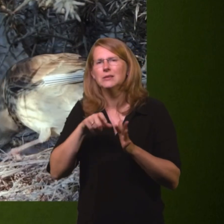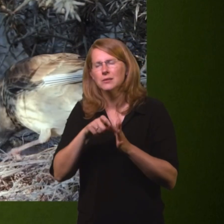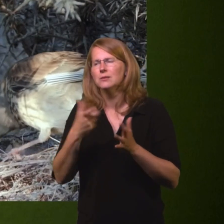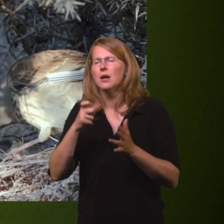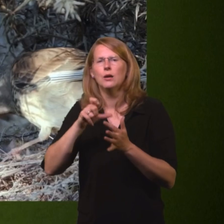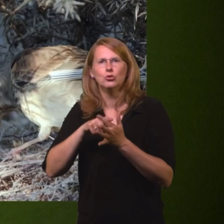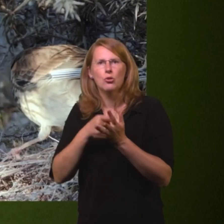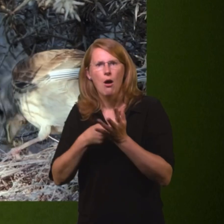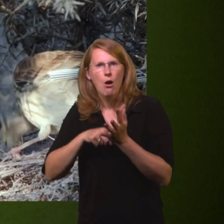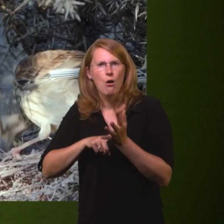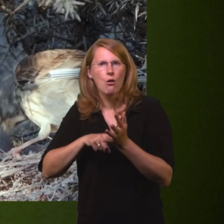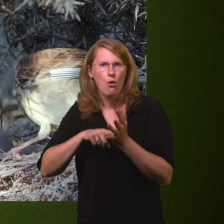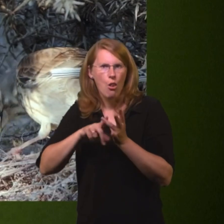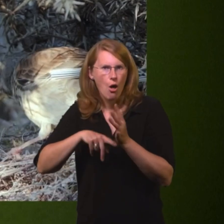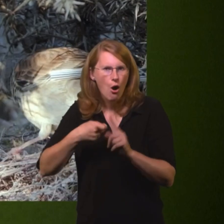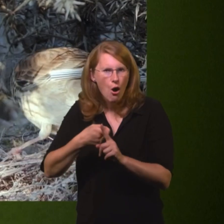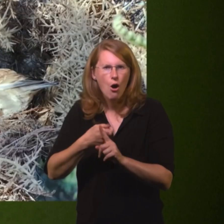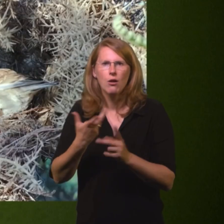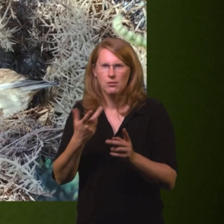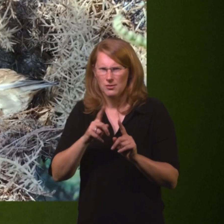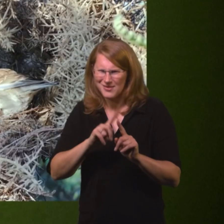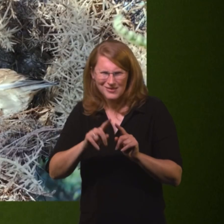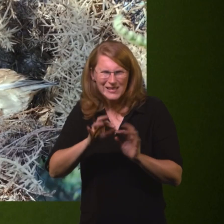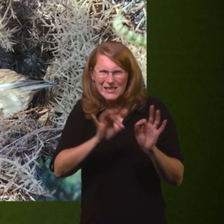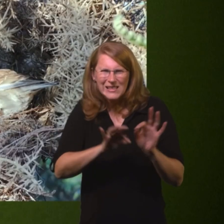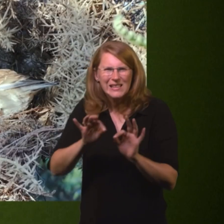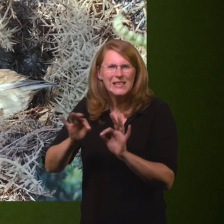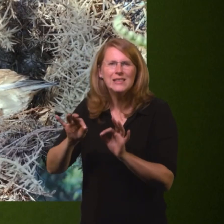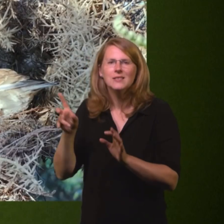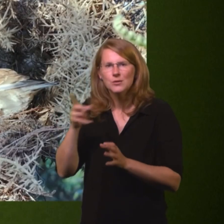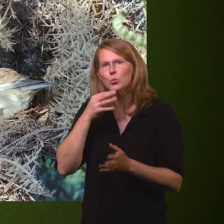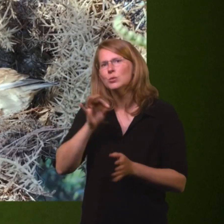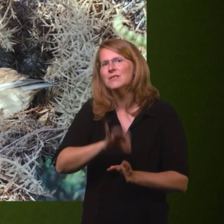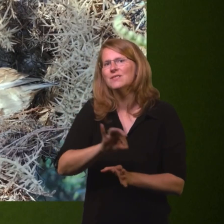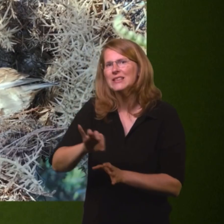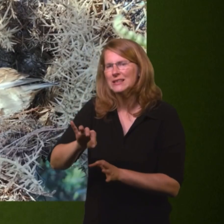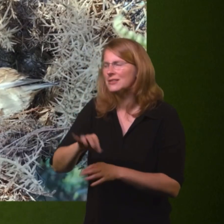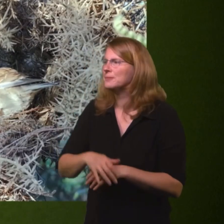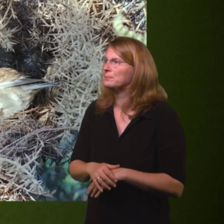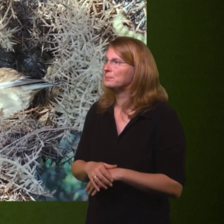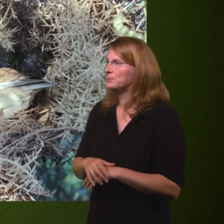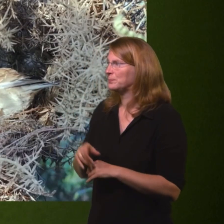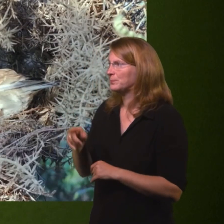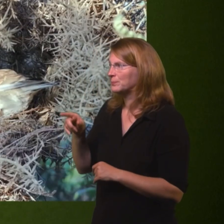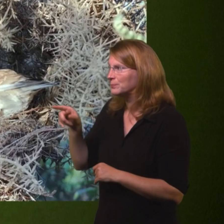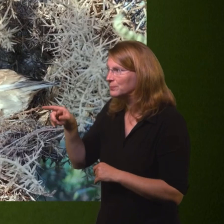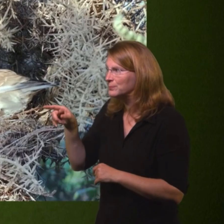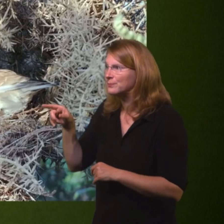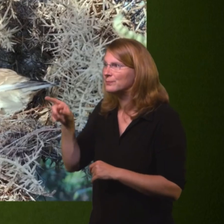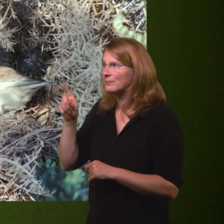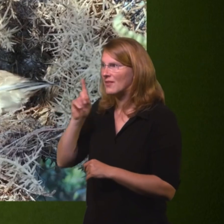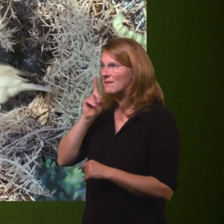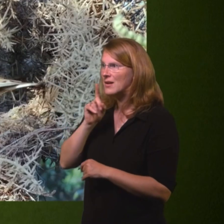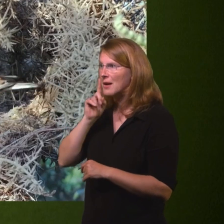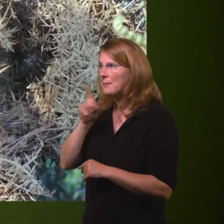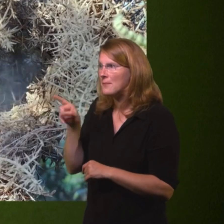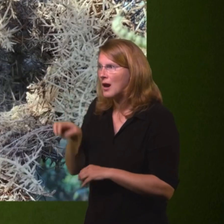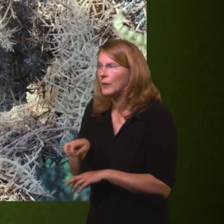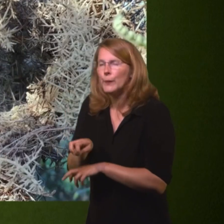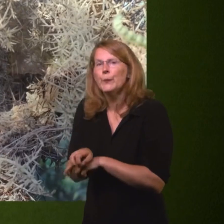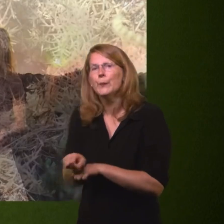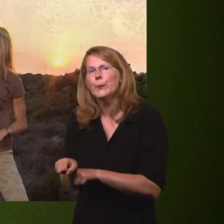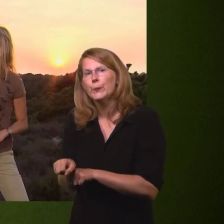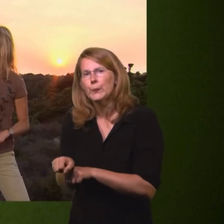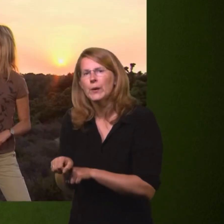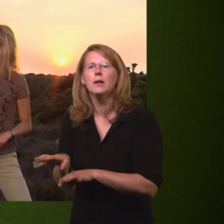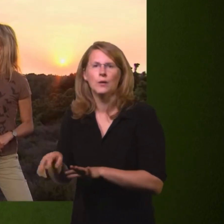that she's brooding, he gives her the seeds and she distributes them there to those youngsters. Lovely